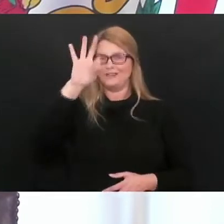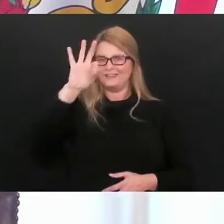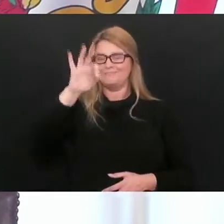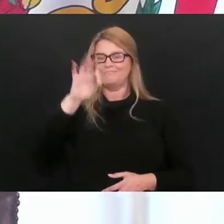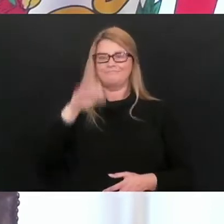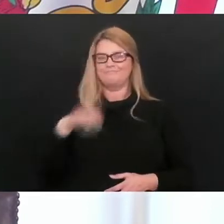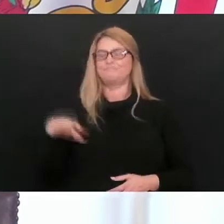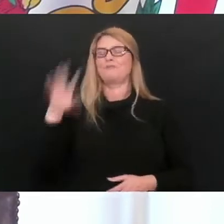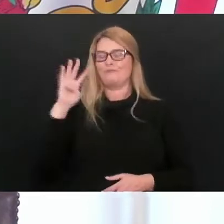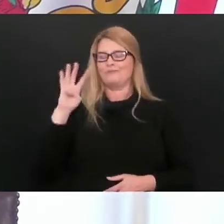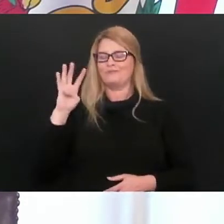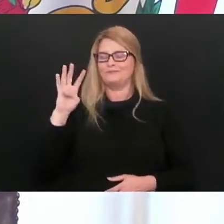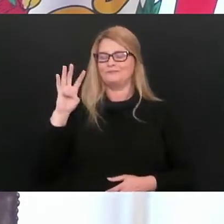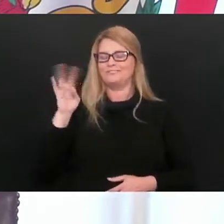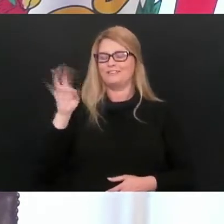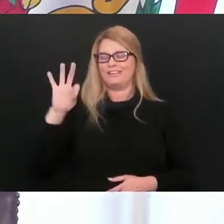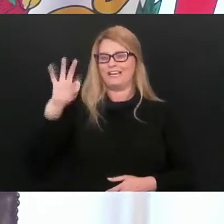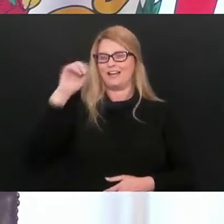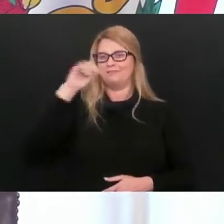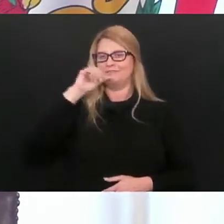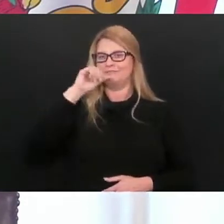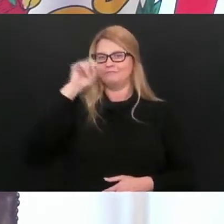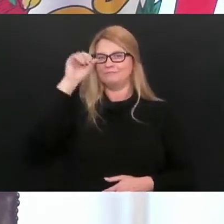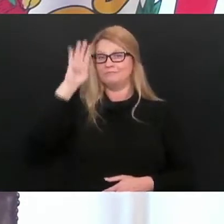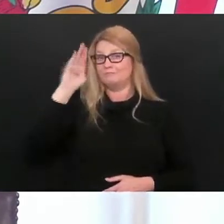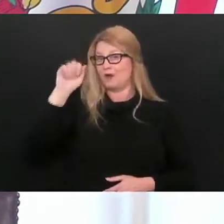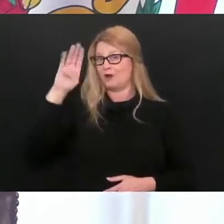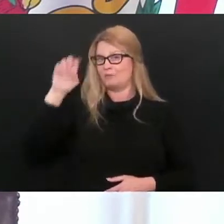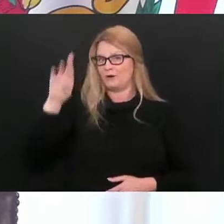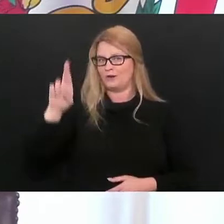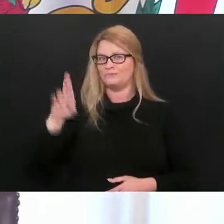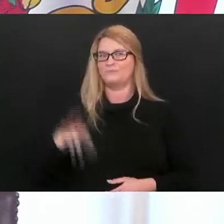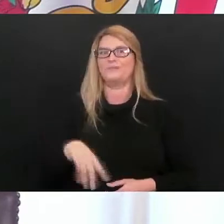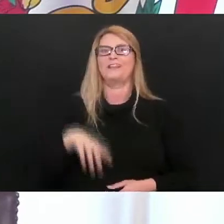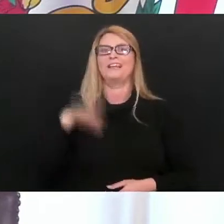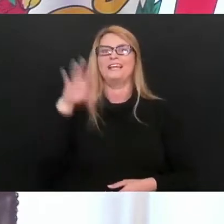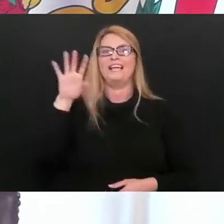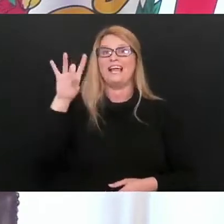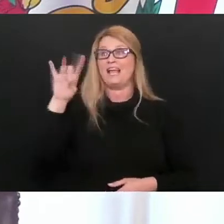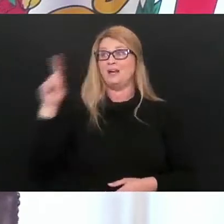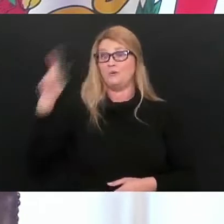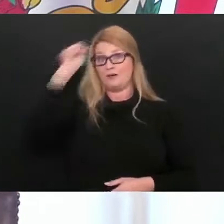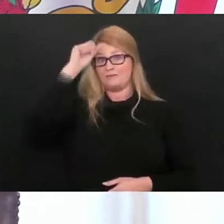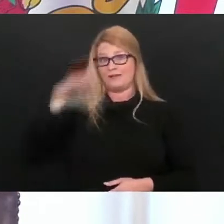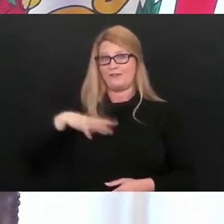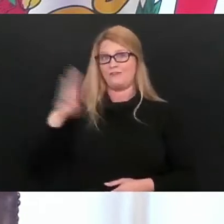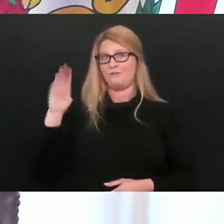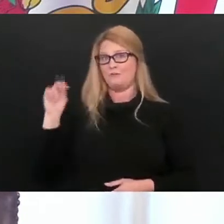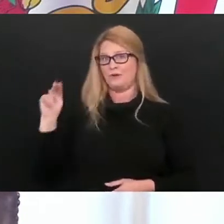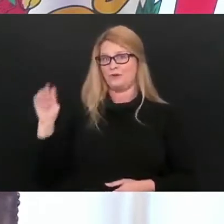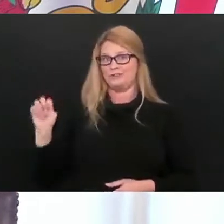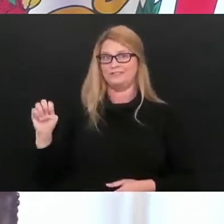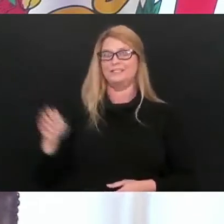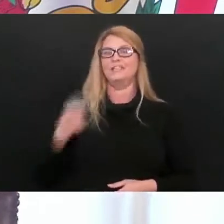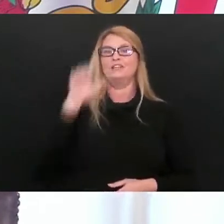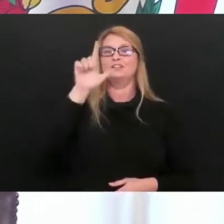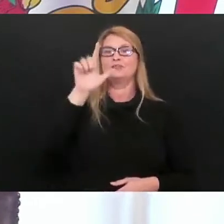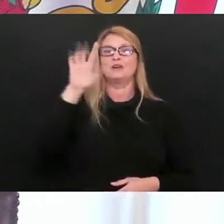-year-old Our 2,442nd death is an 81-year-old male from Boone County. Our 2